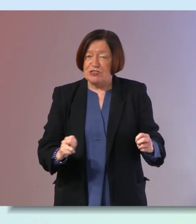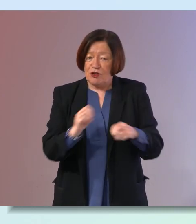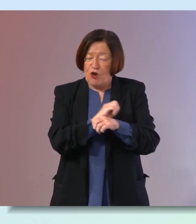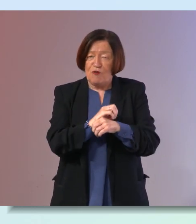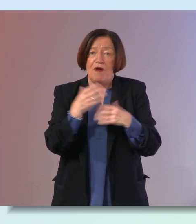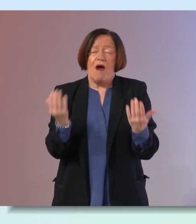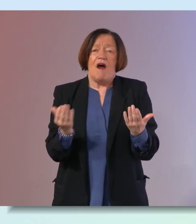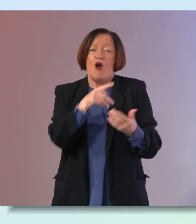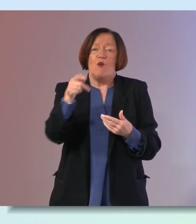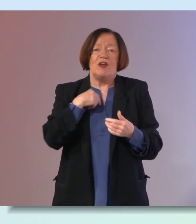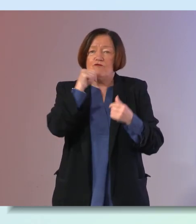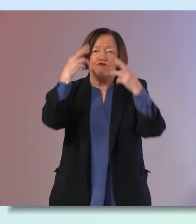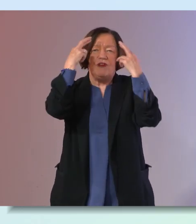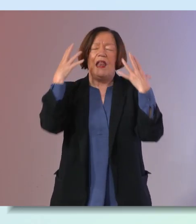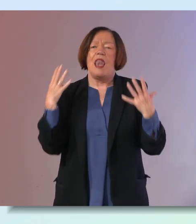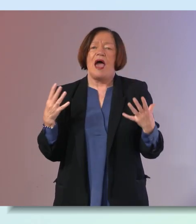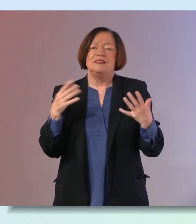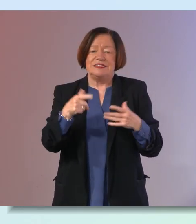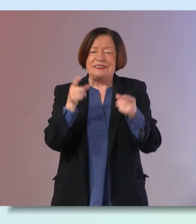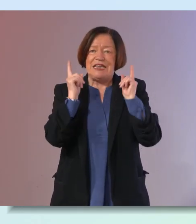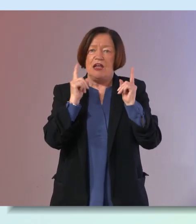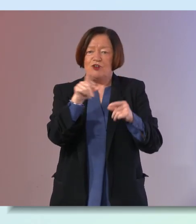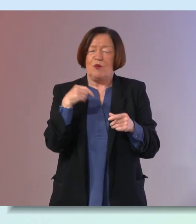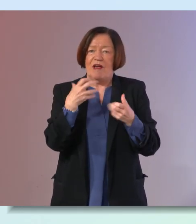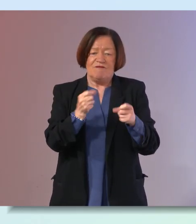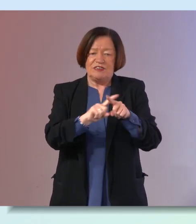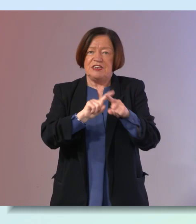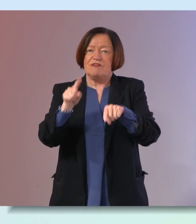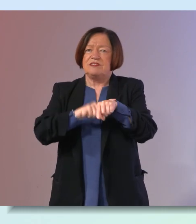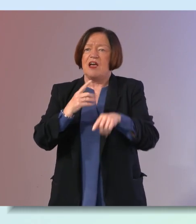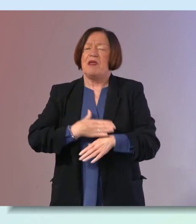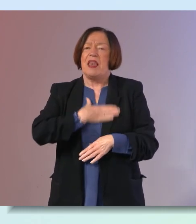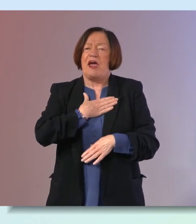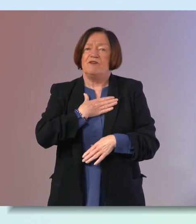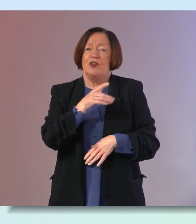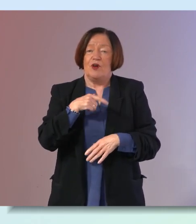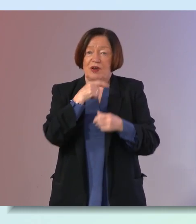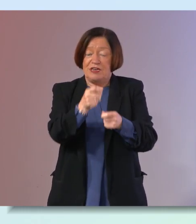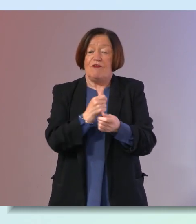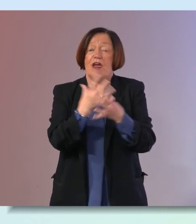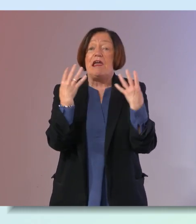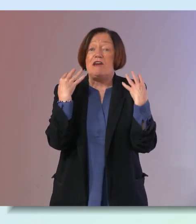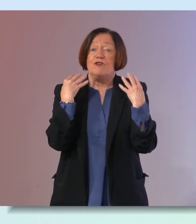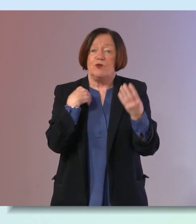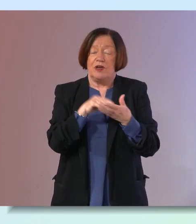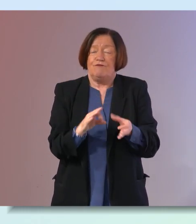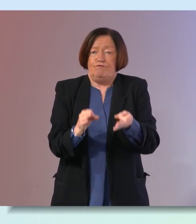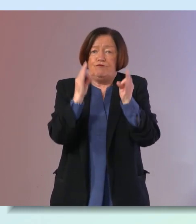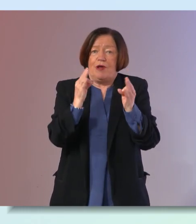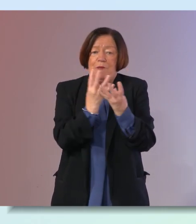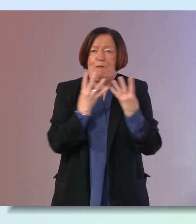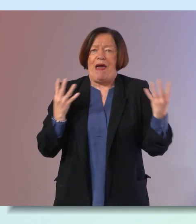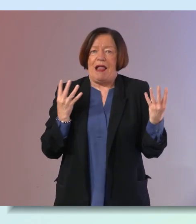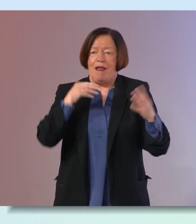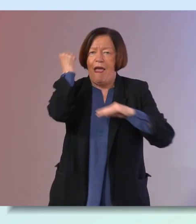often we don't realize the danger we are in at various stages of our lives so today we're going to give you all the information we have a great panel